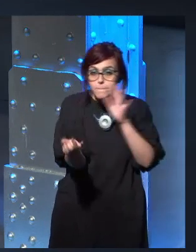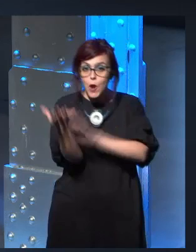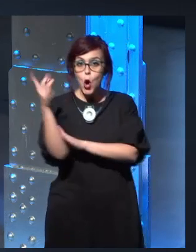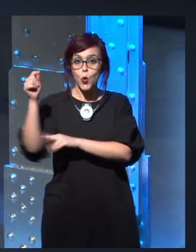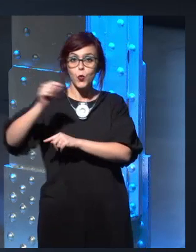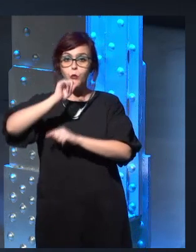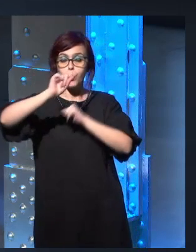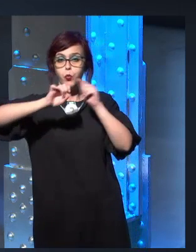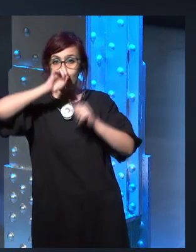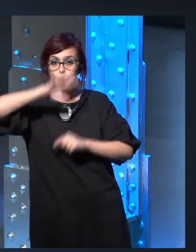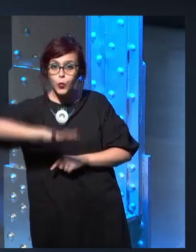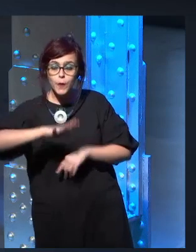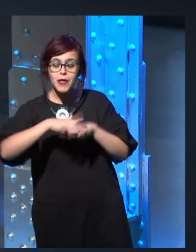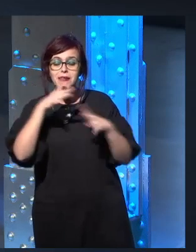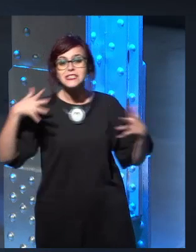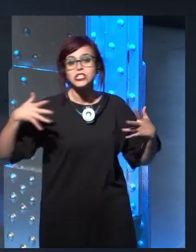for that.